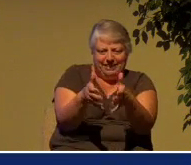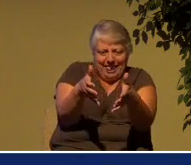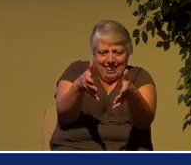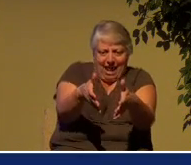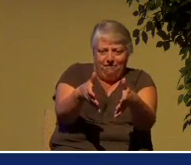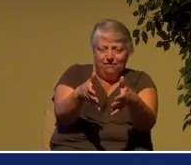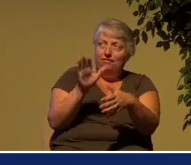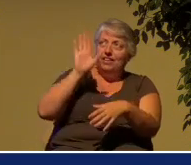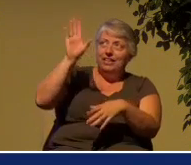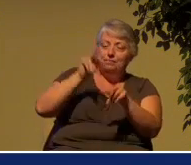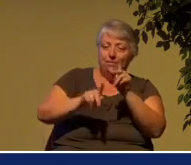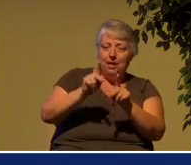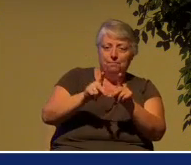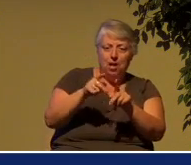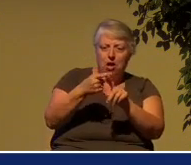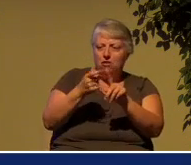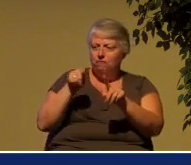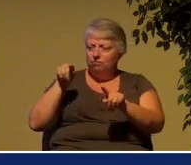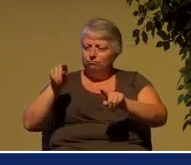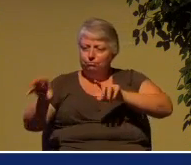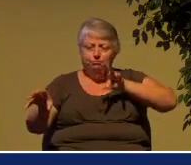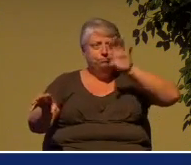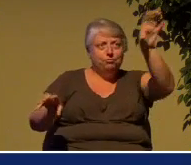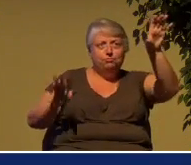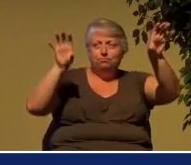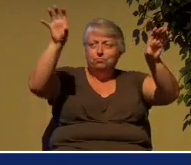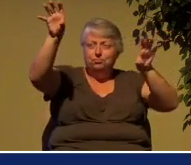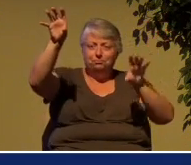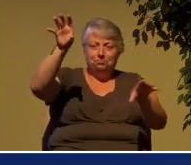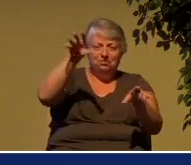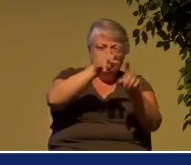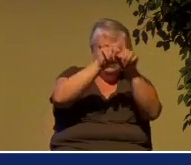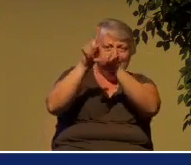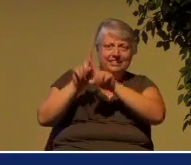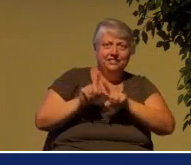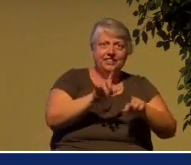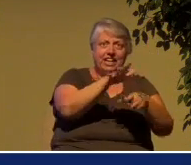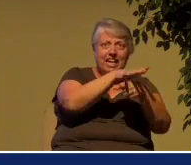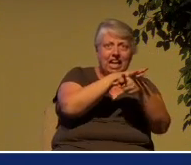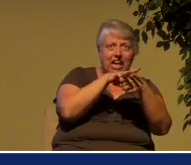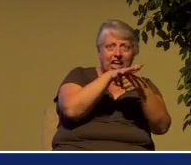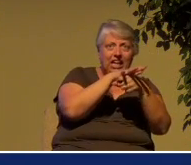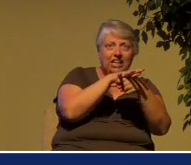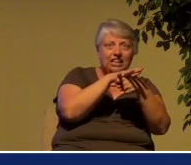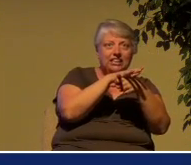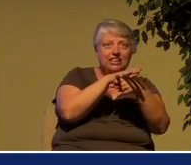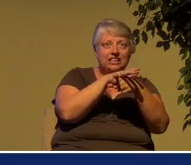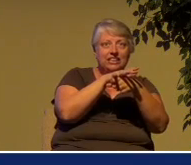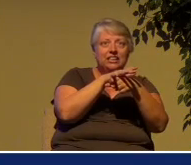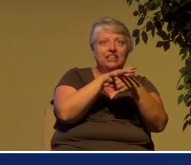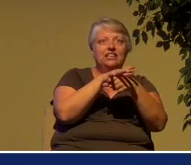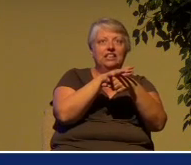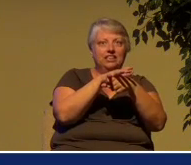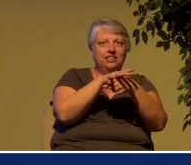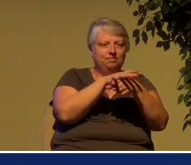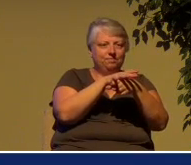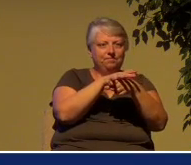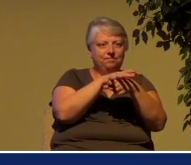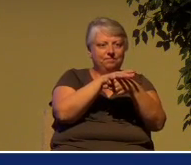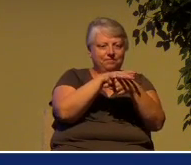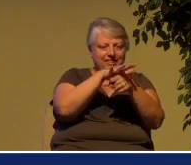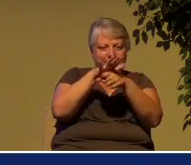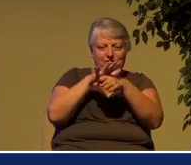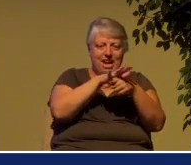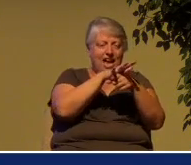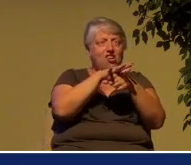from Assyria, from lower Egypt, from upper Egypt, from Cush, from Elam, from Babylonia, from Hamath, and from the islands of the